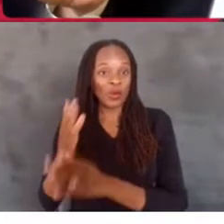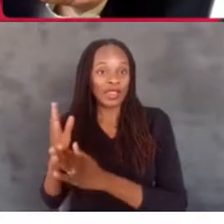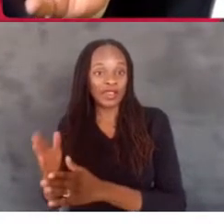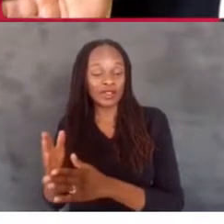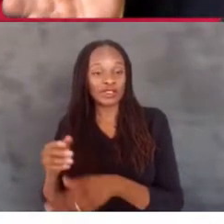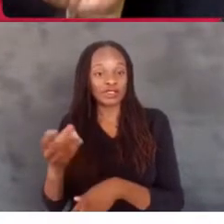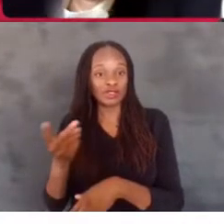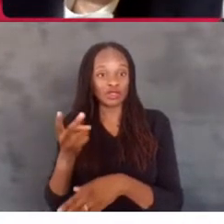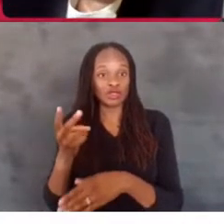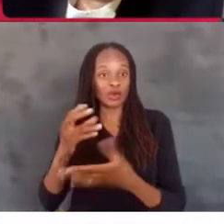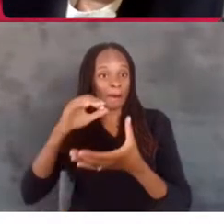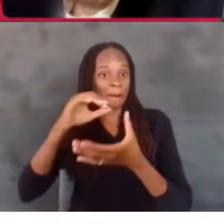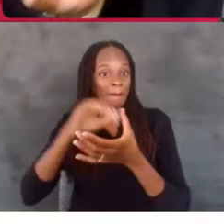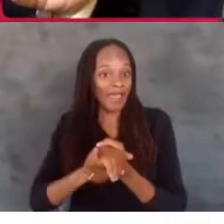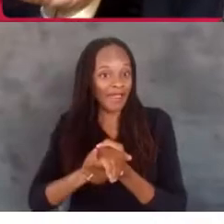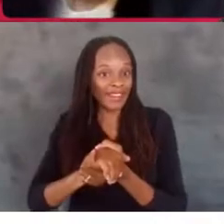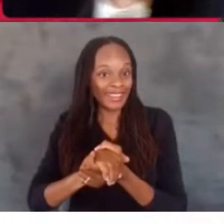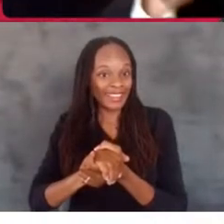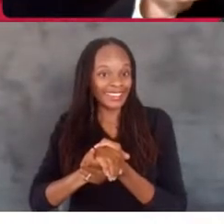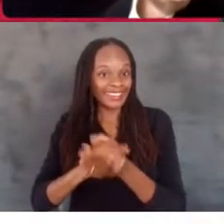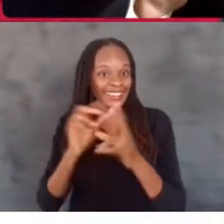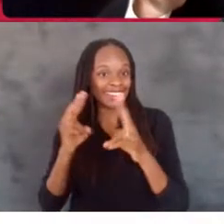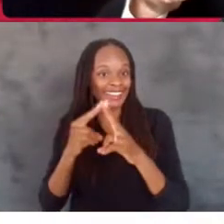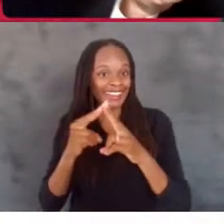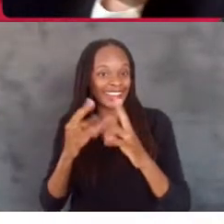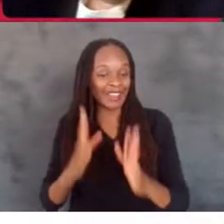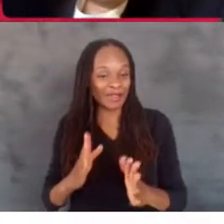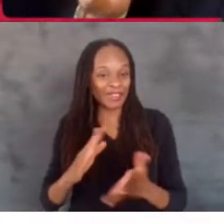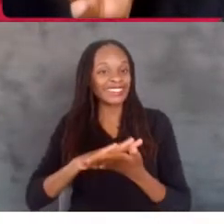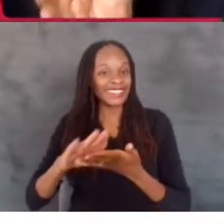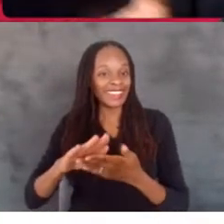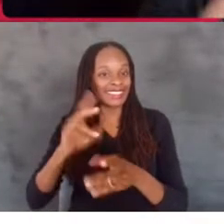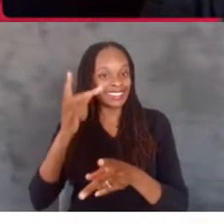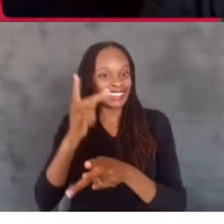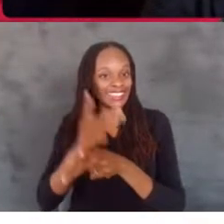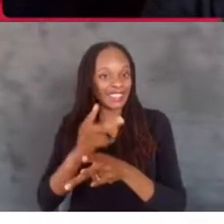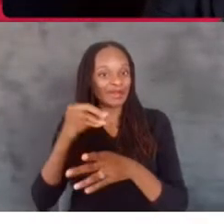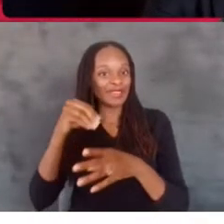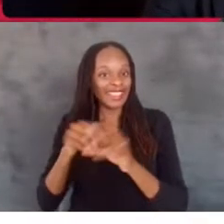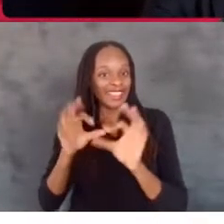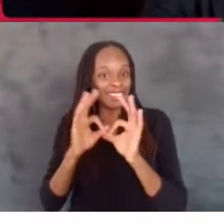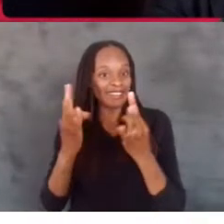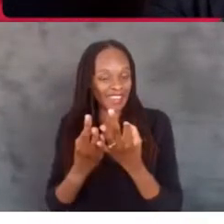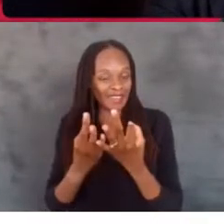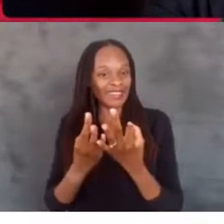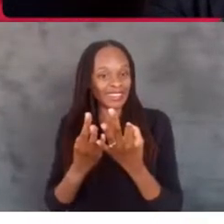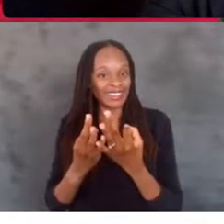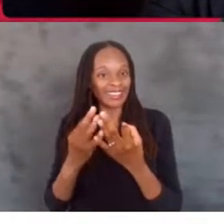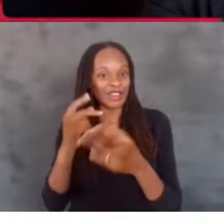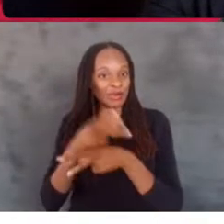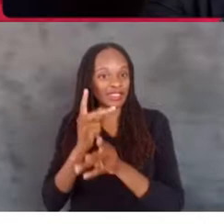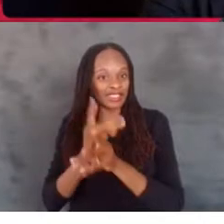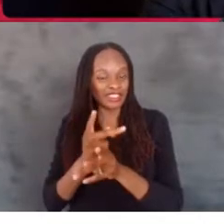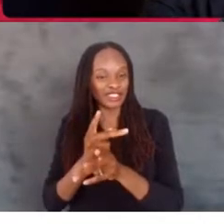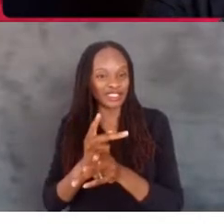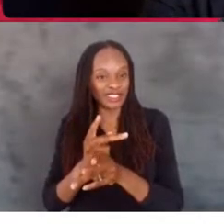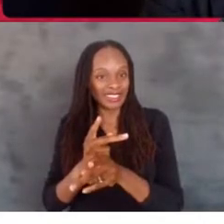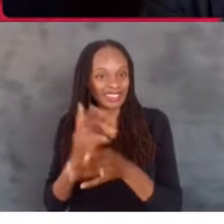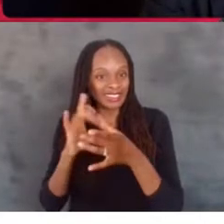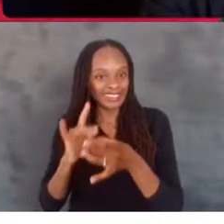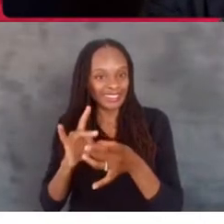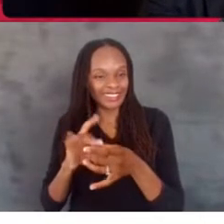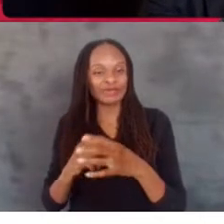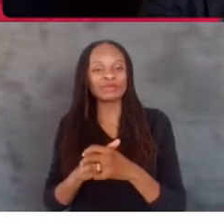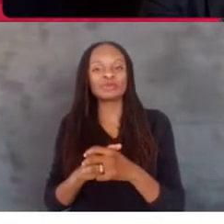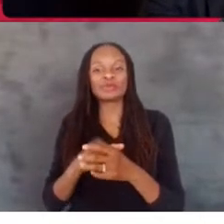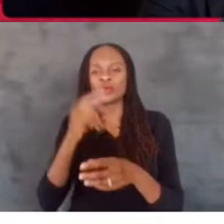married couple, so it's nice keeping it in the family production-wise. Yeah, for sure. Emily, can you talk